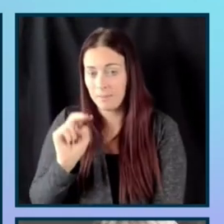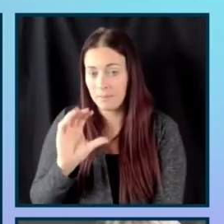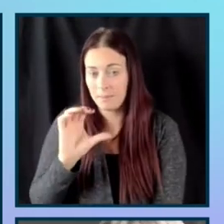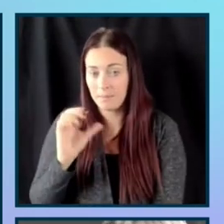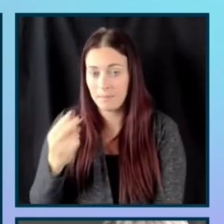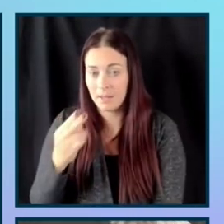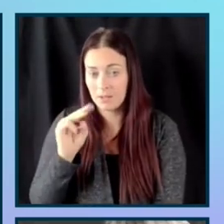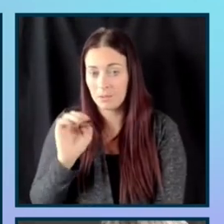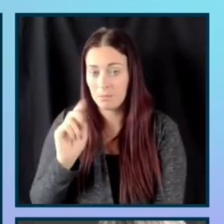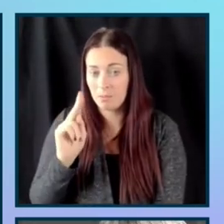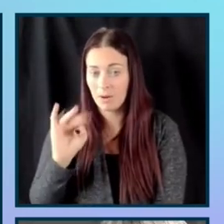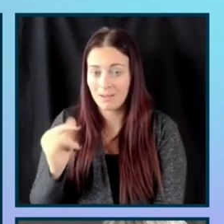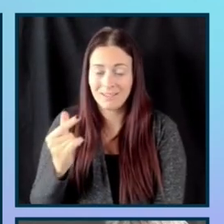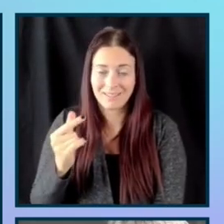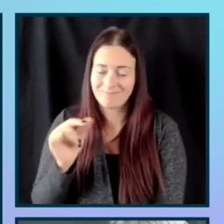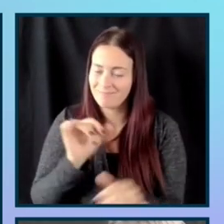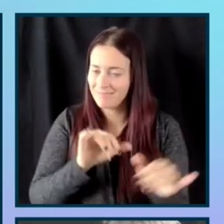land.